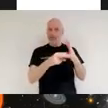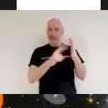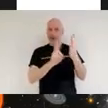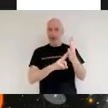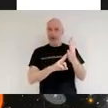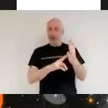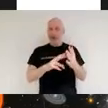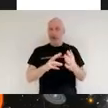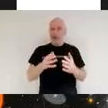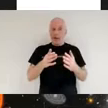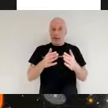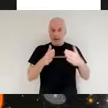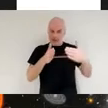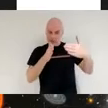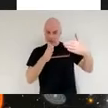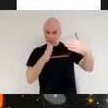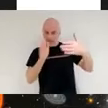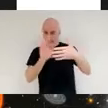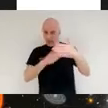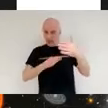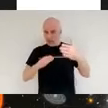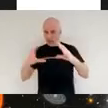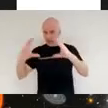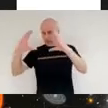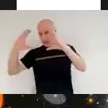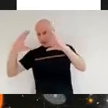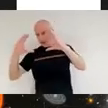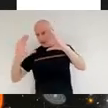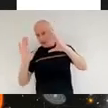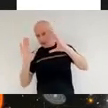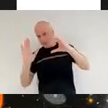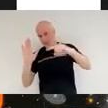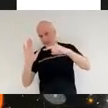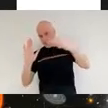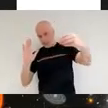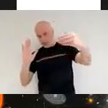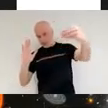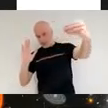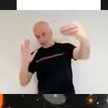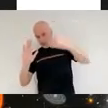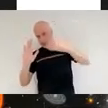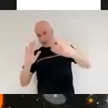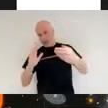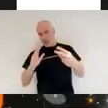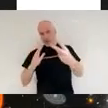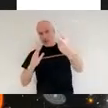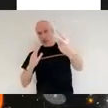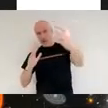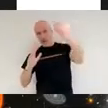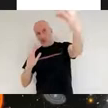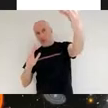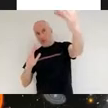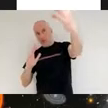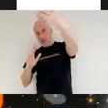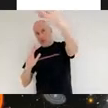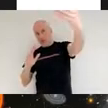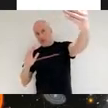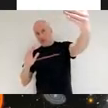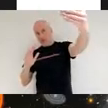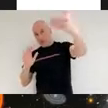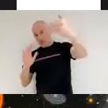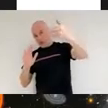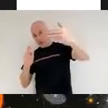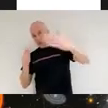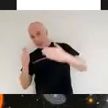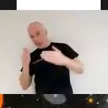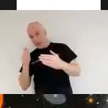angle from my telescope that i can get two individual objects in space being and still see them